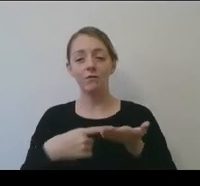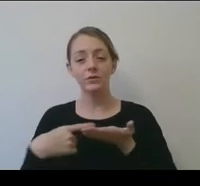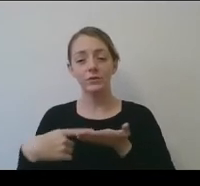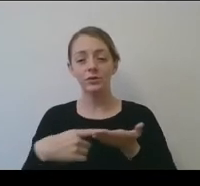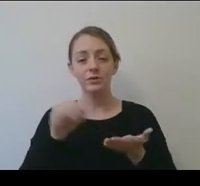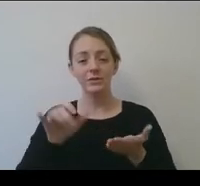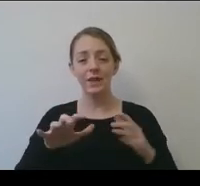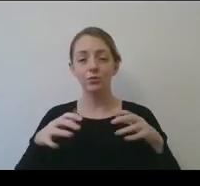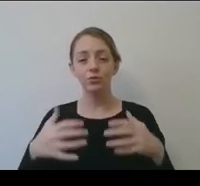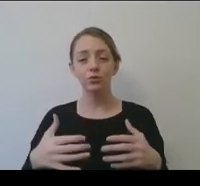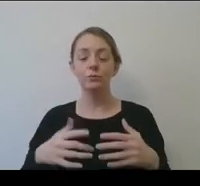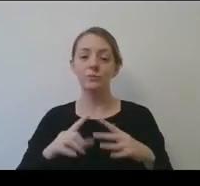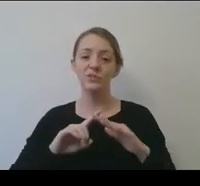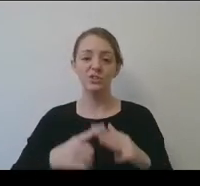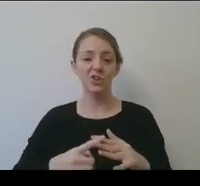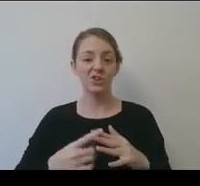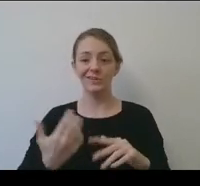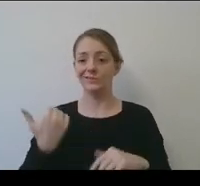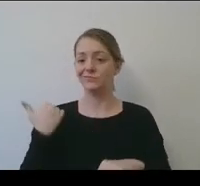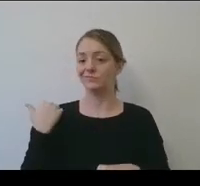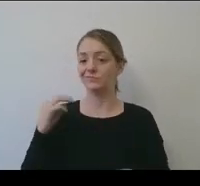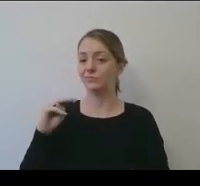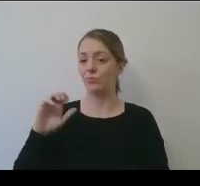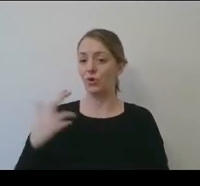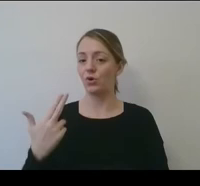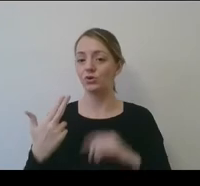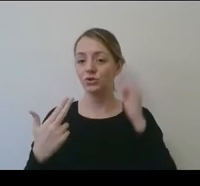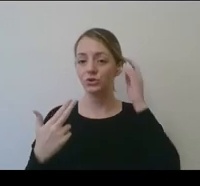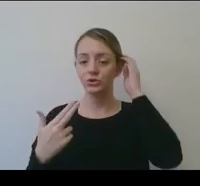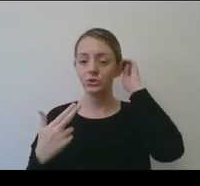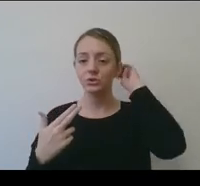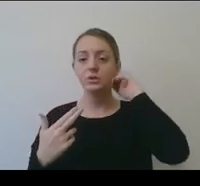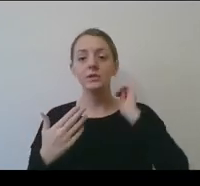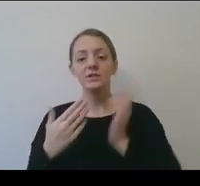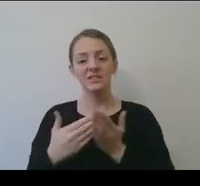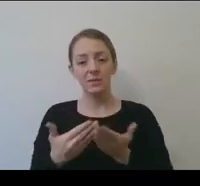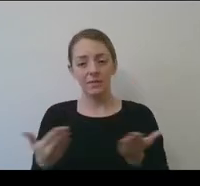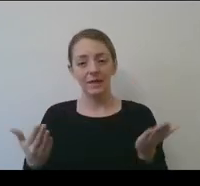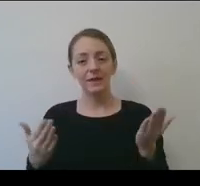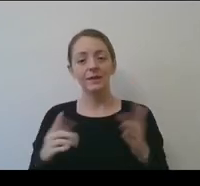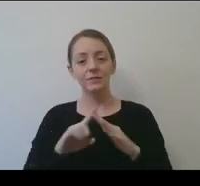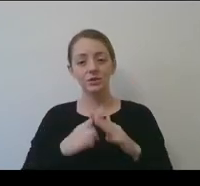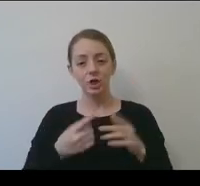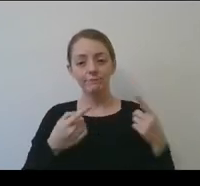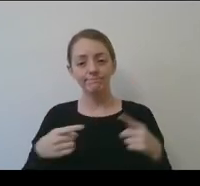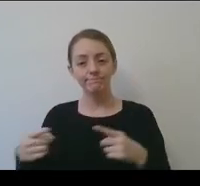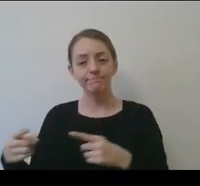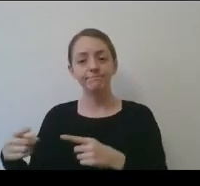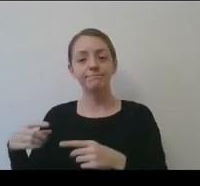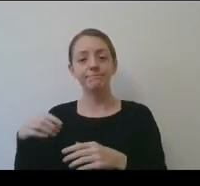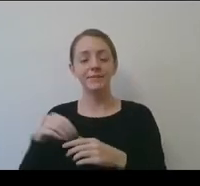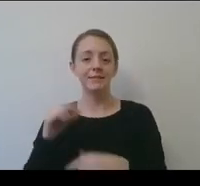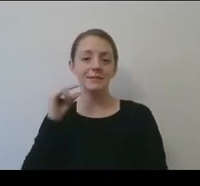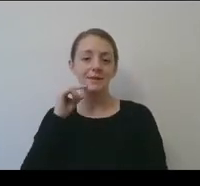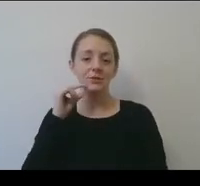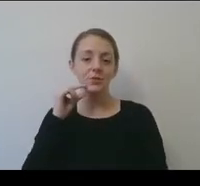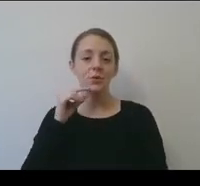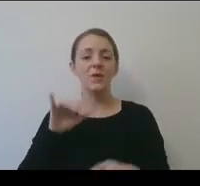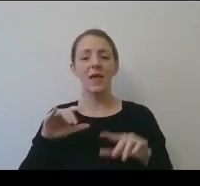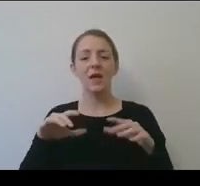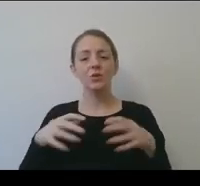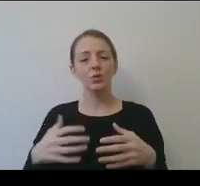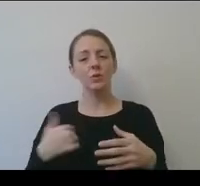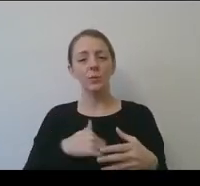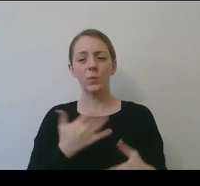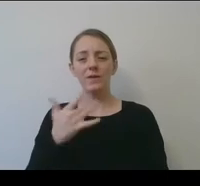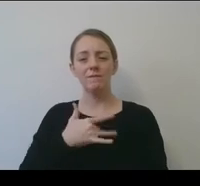started even back in March as some things started unfolding in San Antonio because that group, we felt it was important